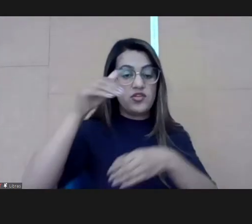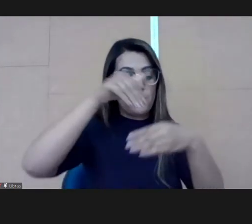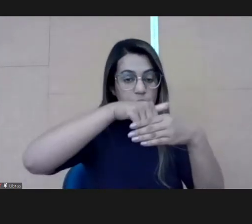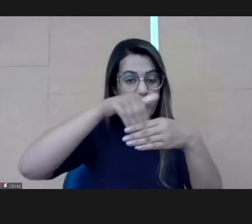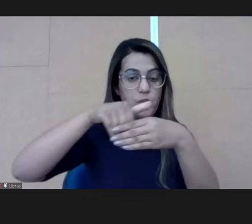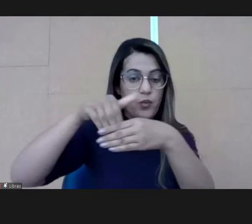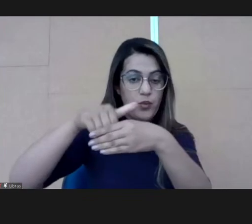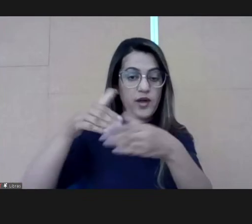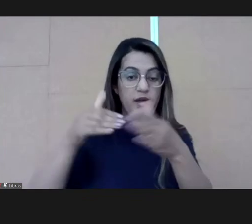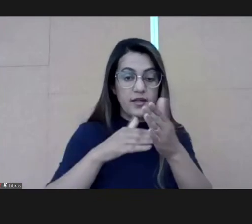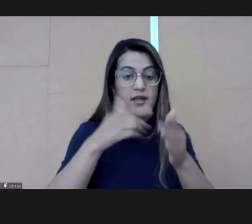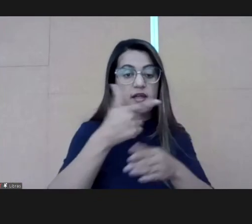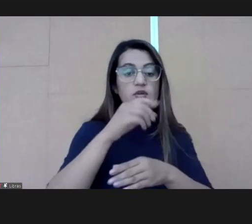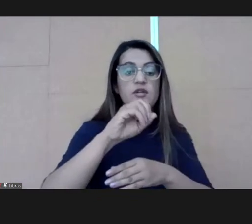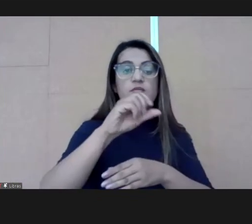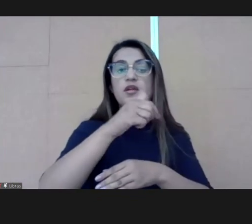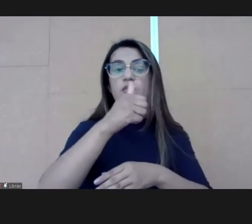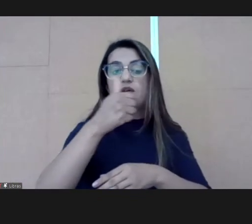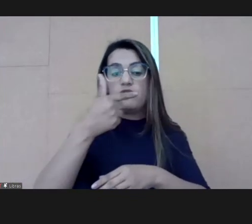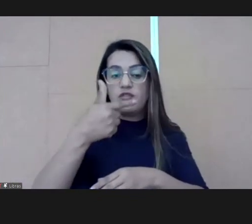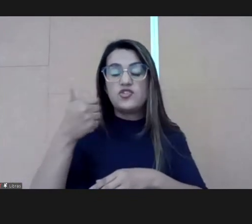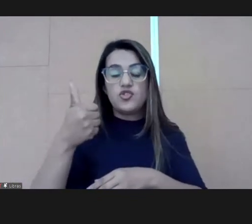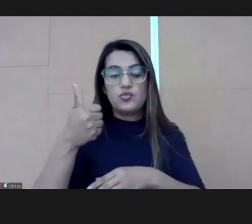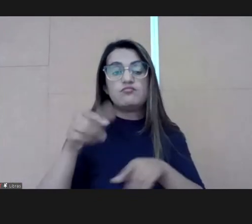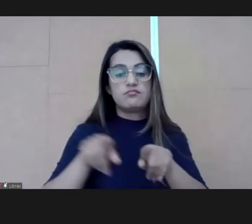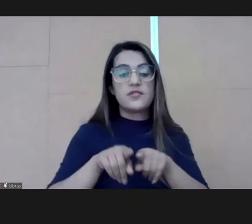to the government.